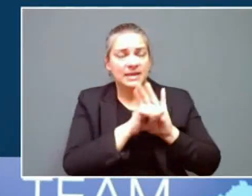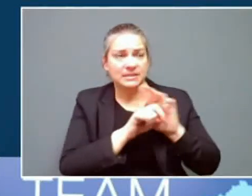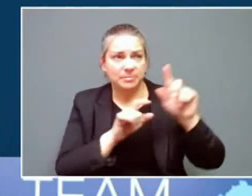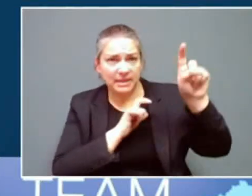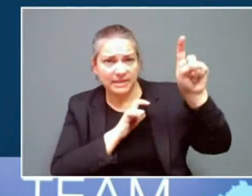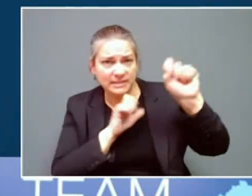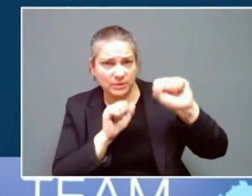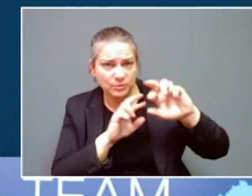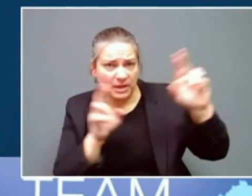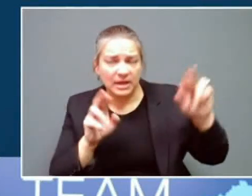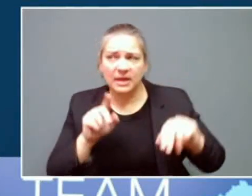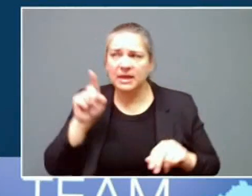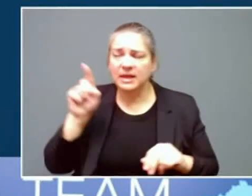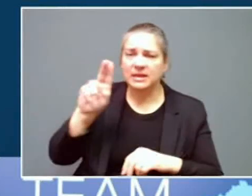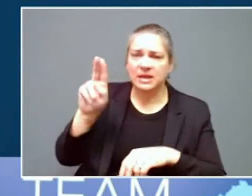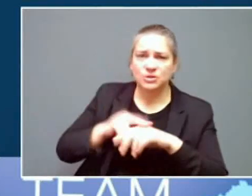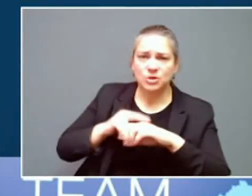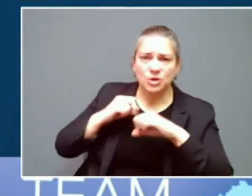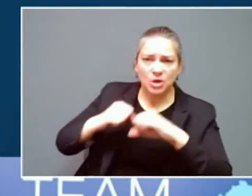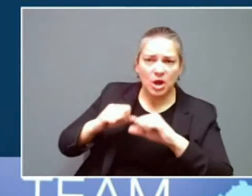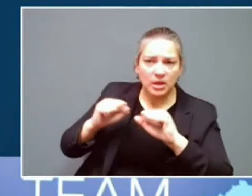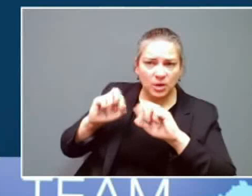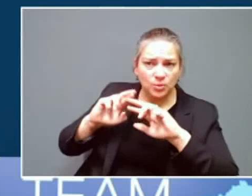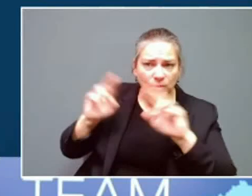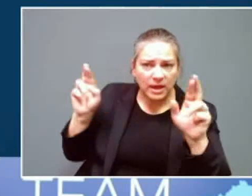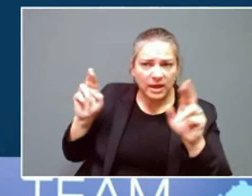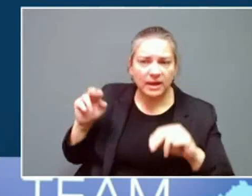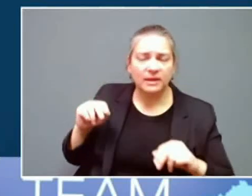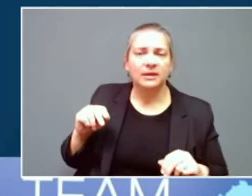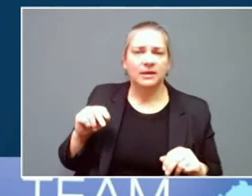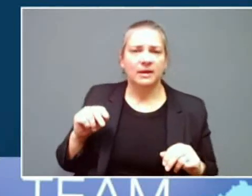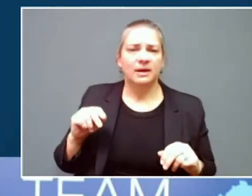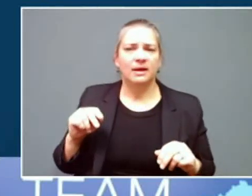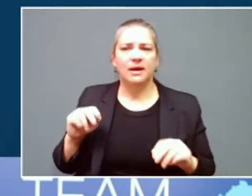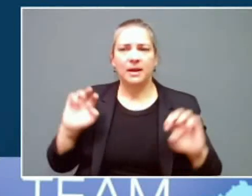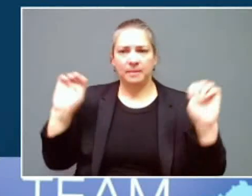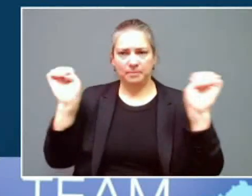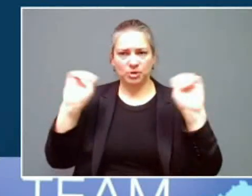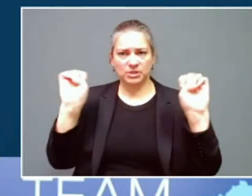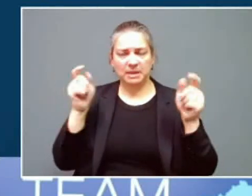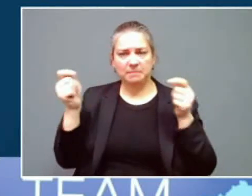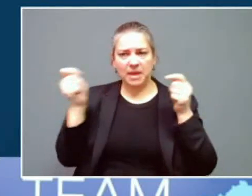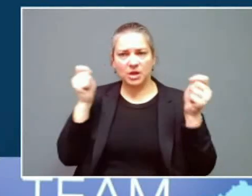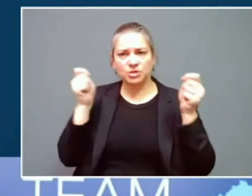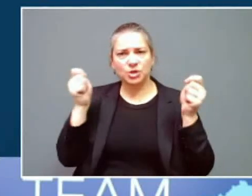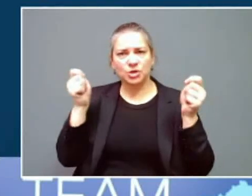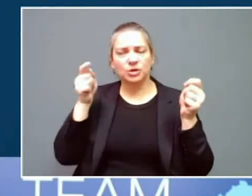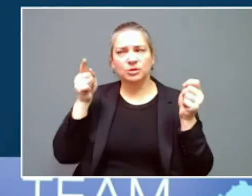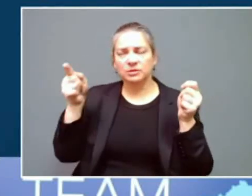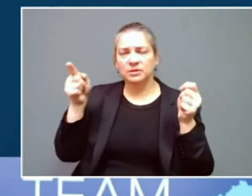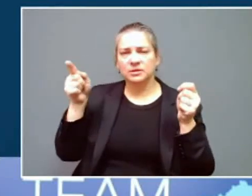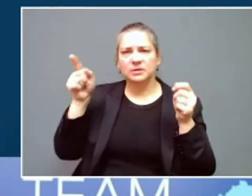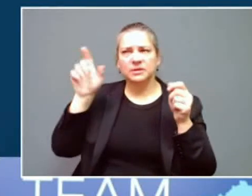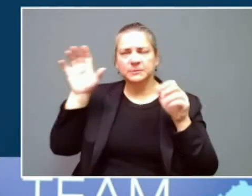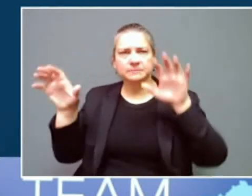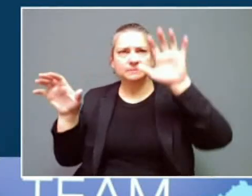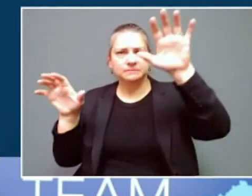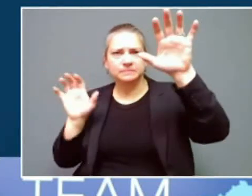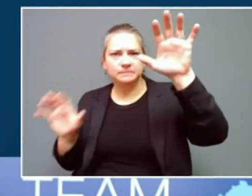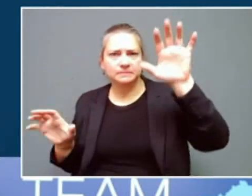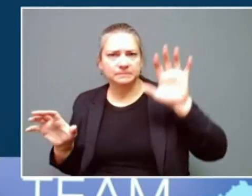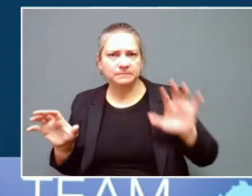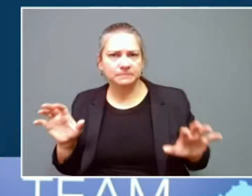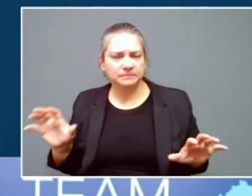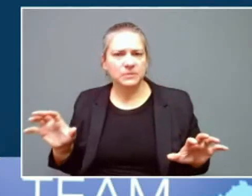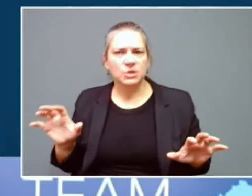National Guard, our transportation equipment, emergency managers from local jurisdictions, and folks that can do welfare checks.